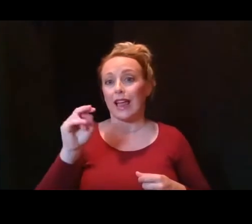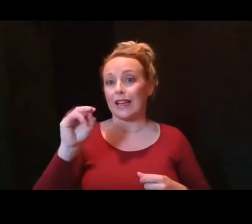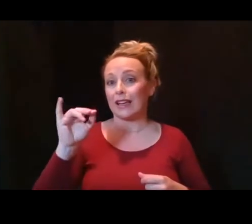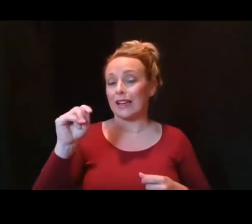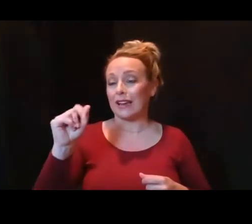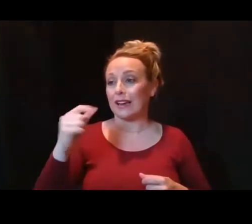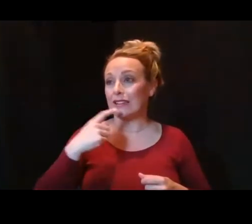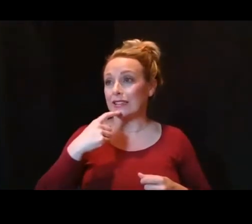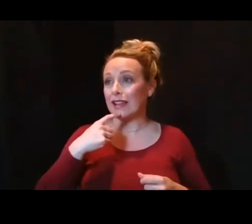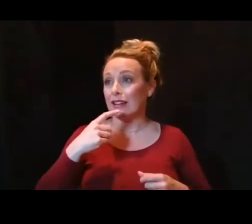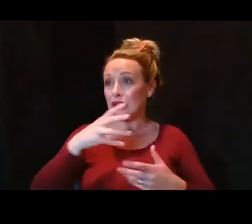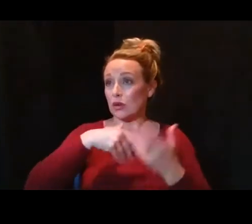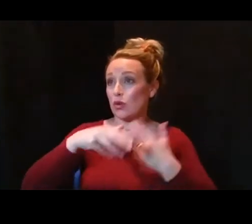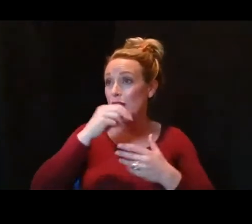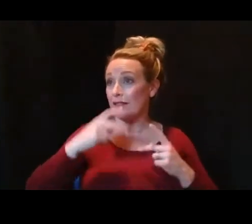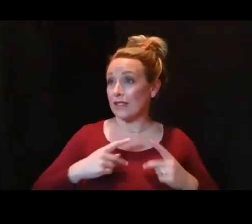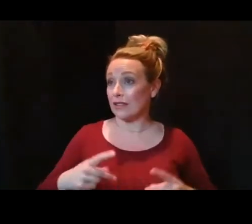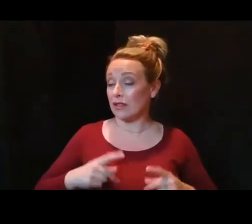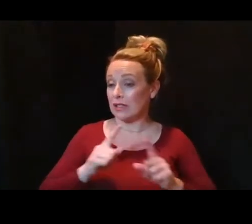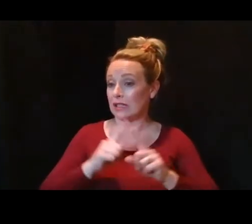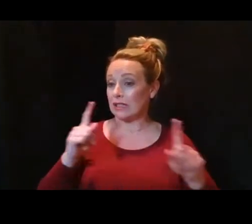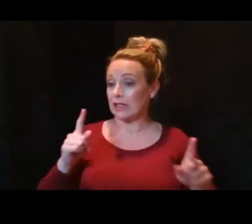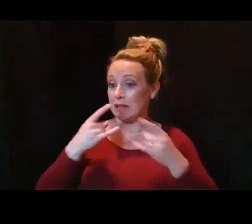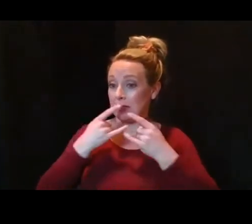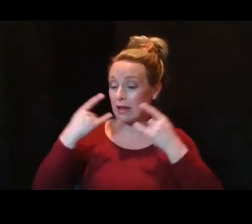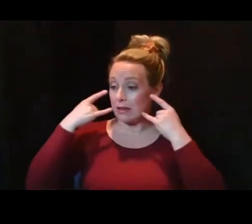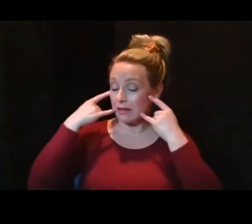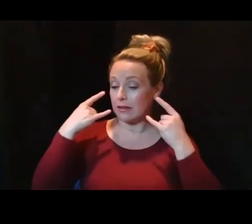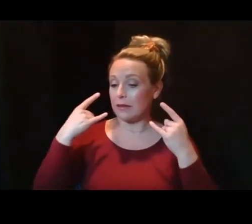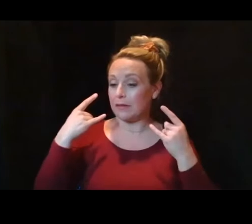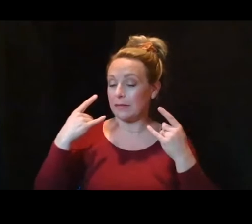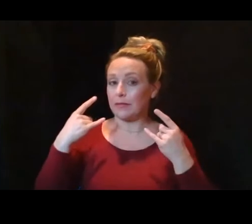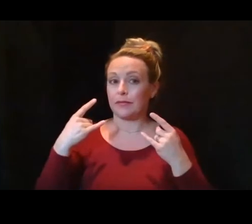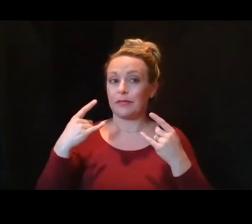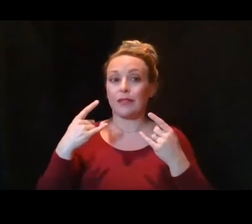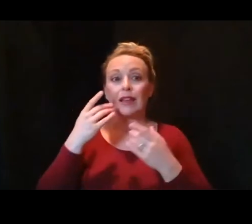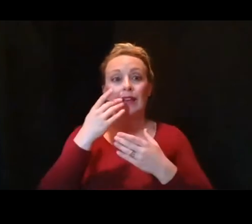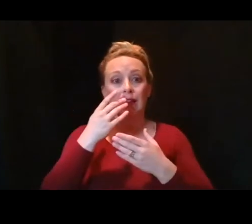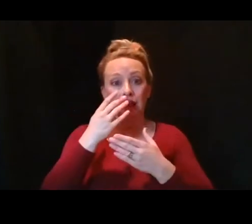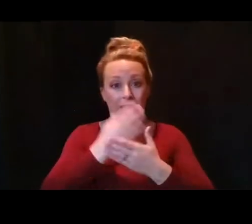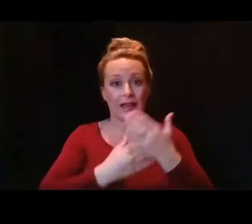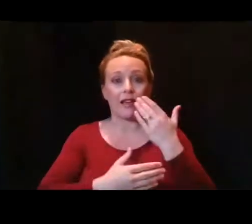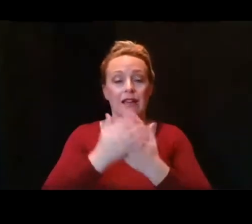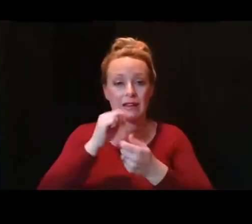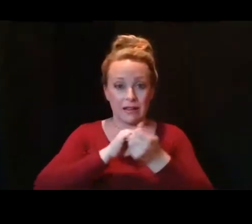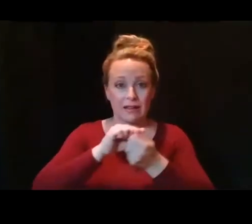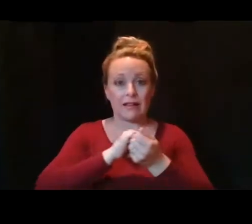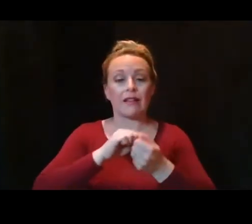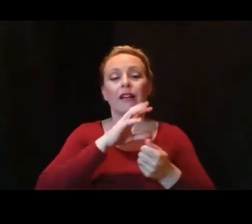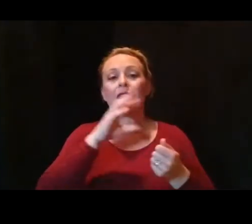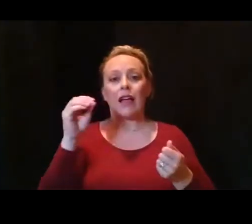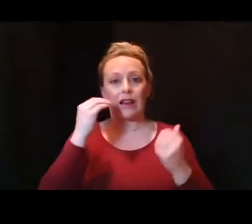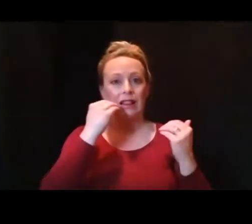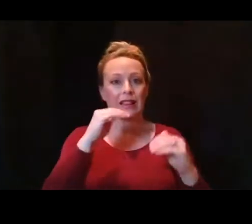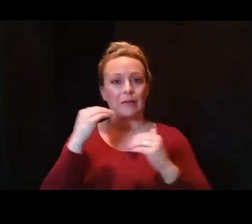and physical distancing, masking, hand hygiene, and limiting non-essential